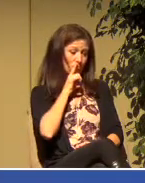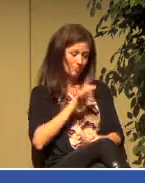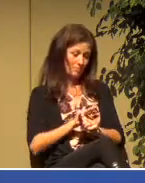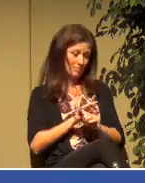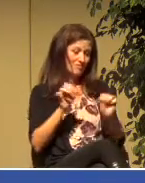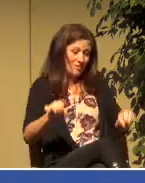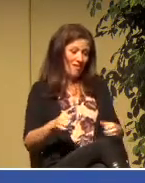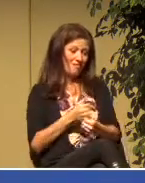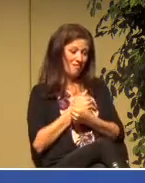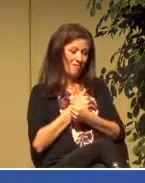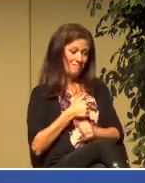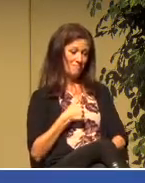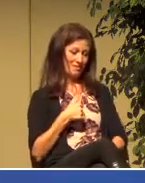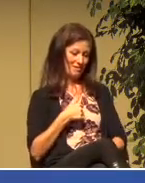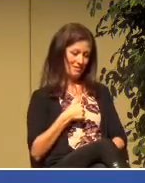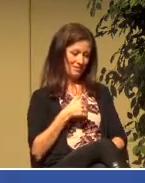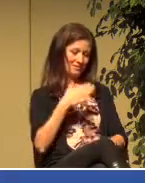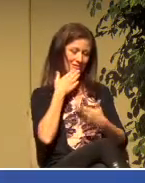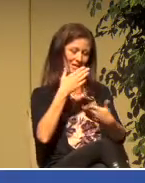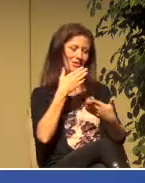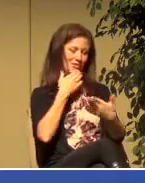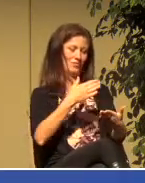thank you for your great love